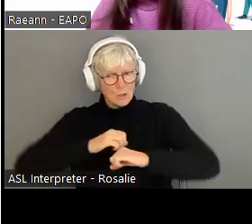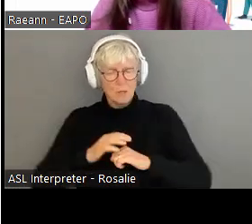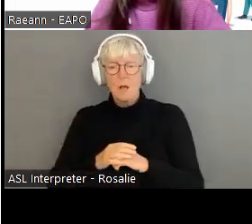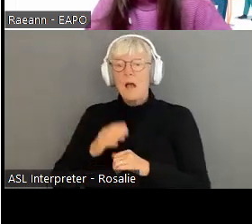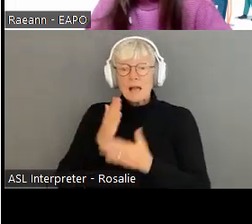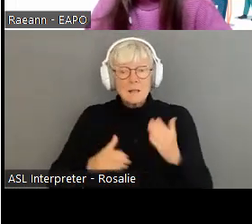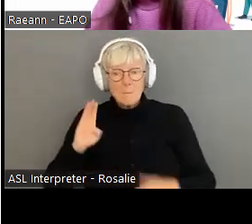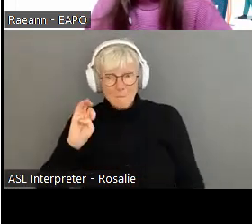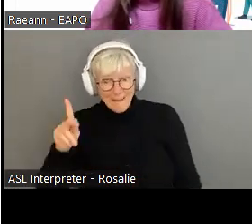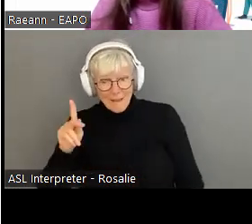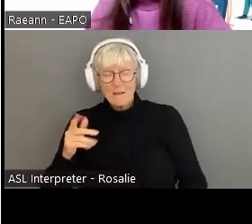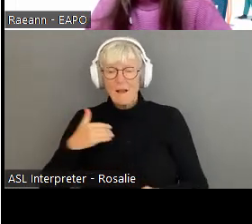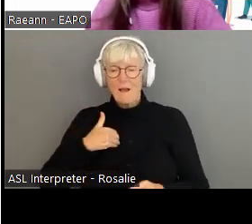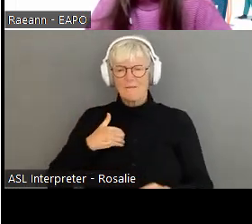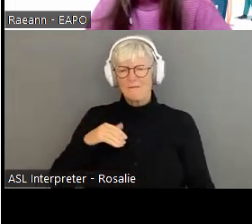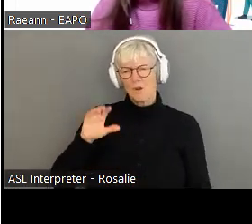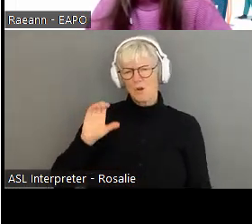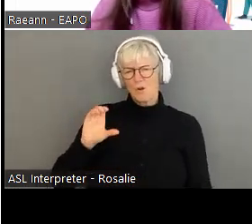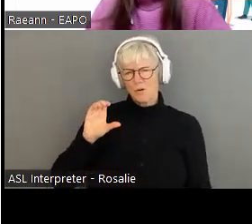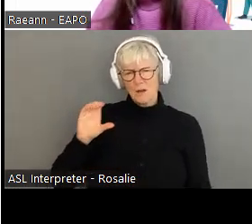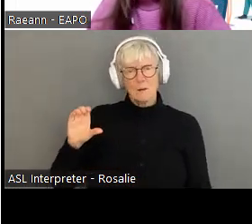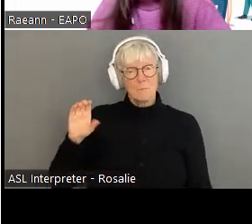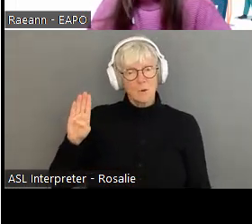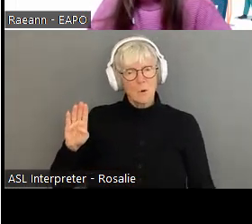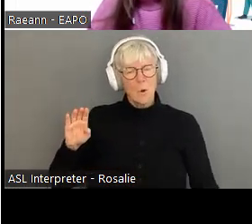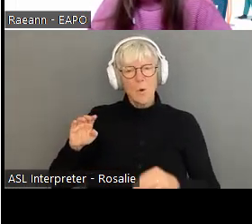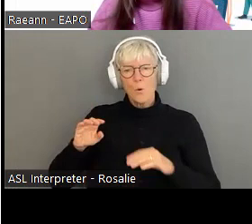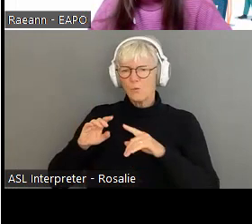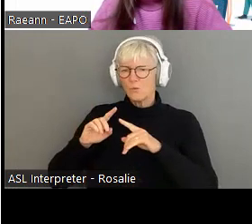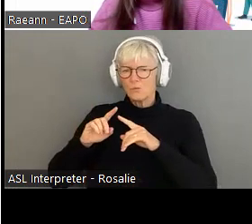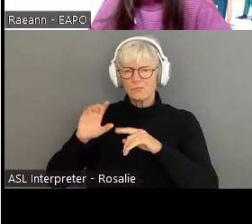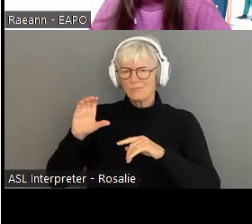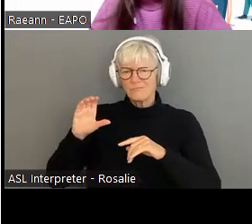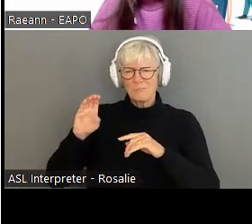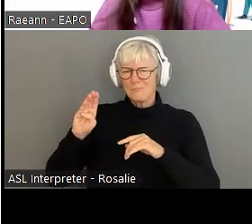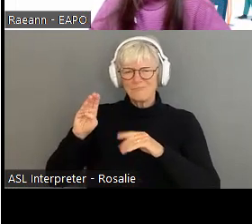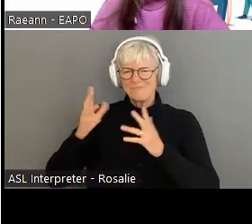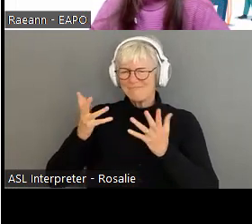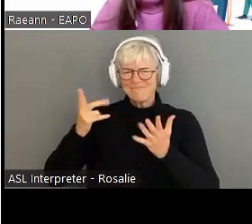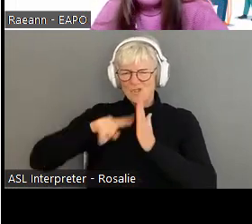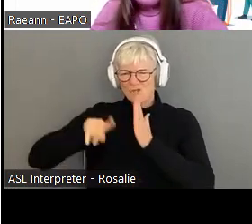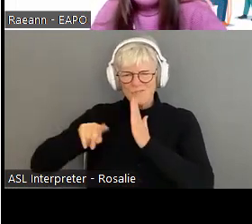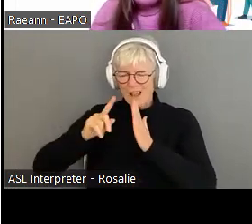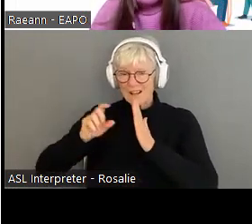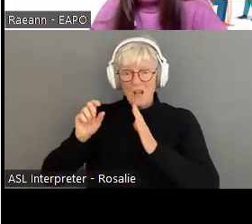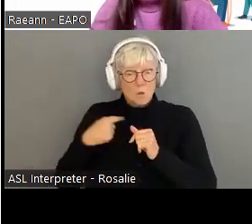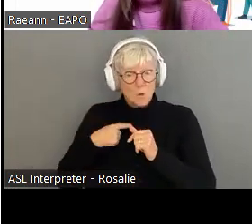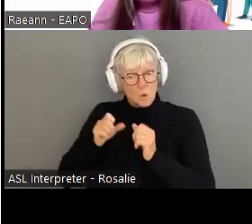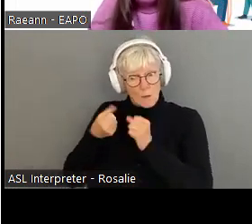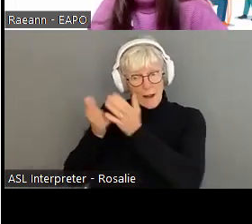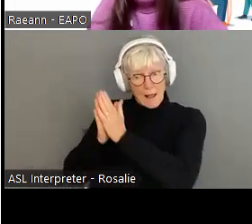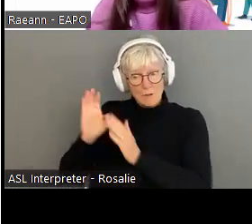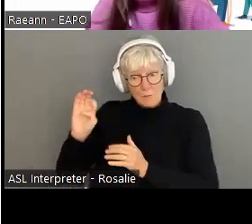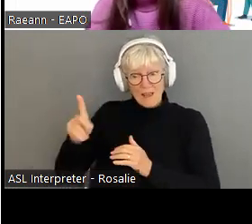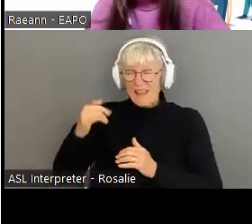report that you can get, uh, generate on your bank when you do banking that you can get that generated just to see if there is anything going